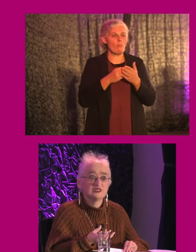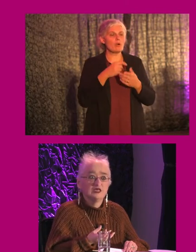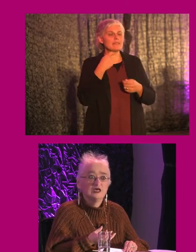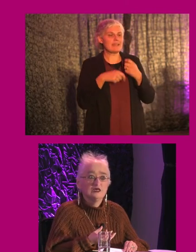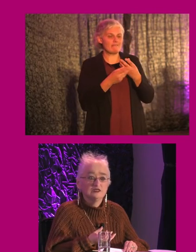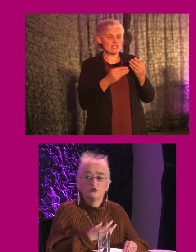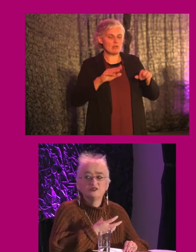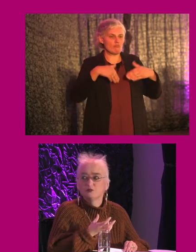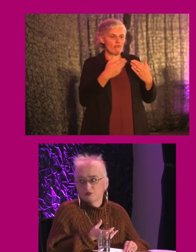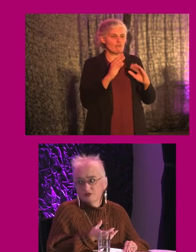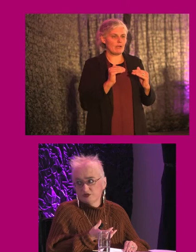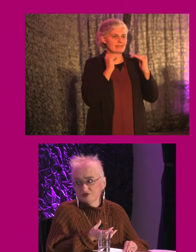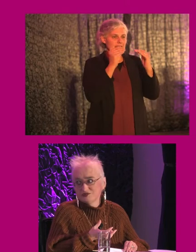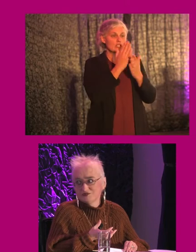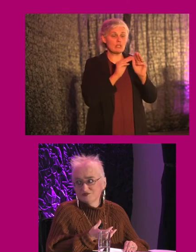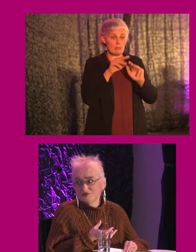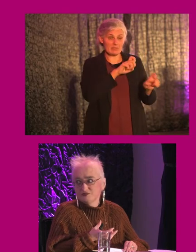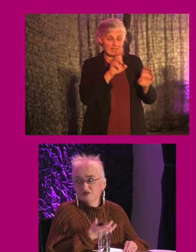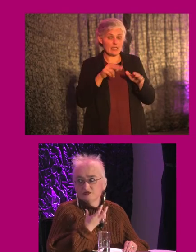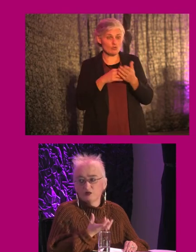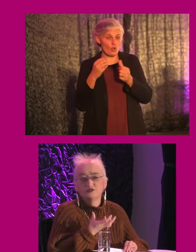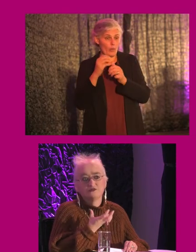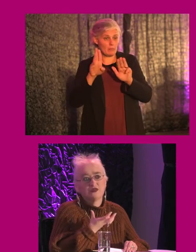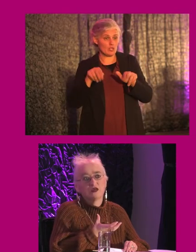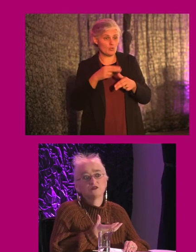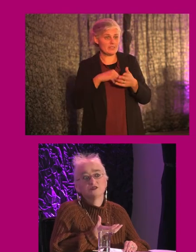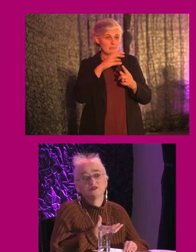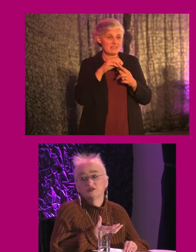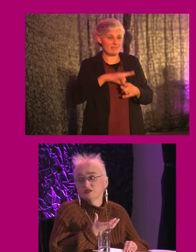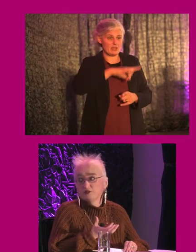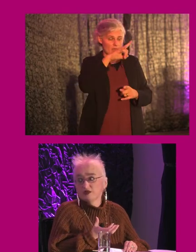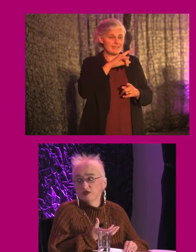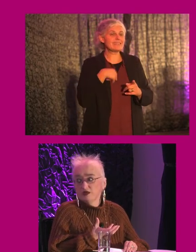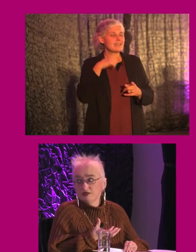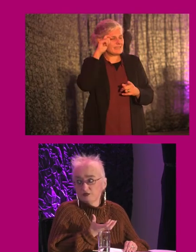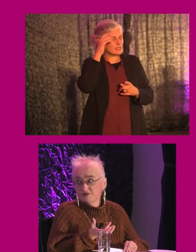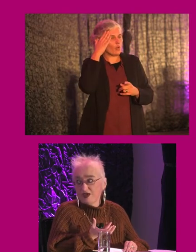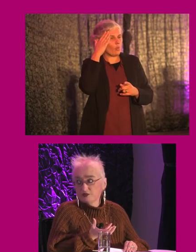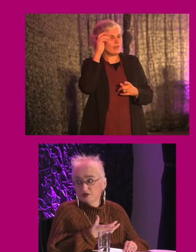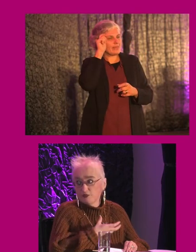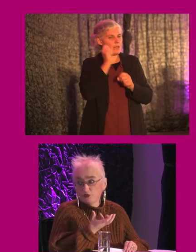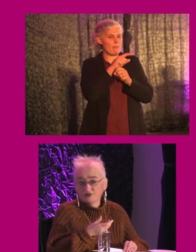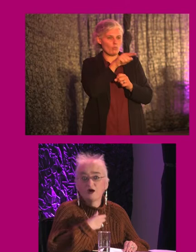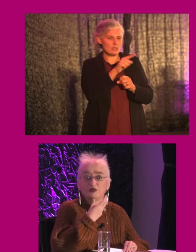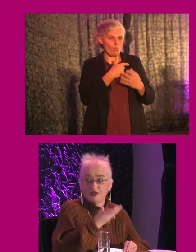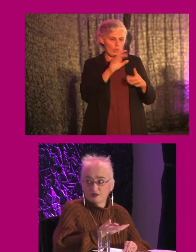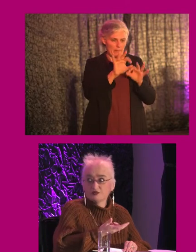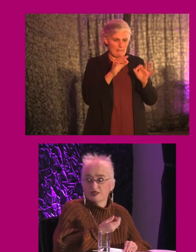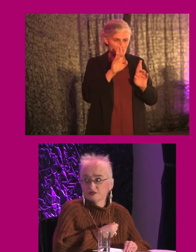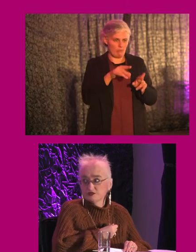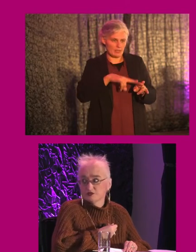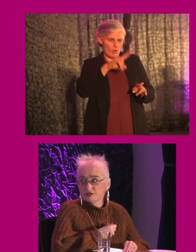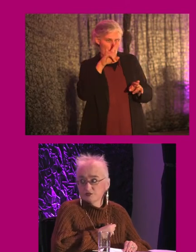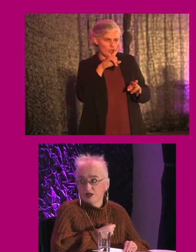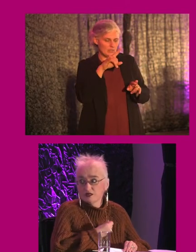facility that only some people can use. So that was a very conscious decision that we, that we've made with both, and we'll make it with the